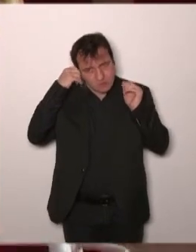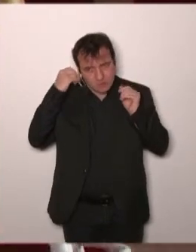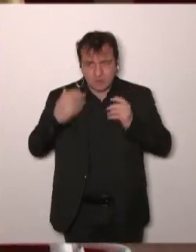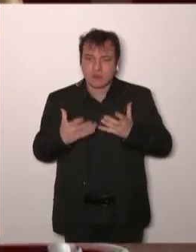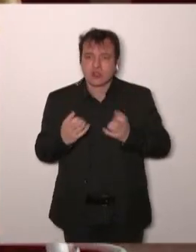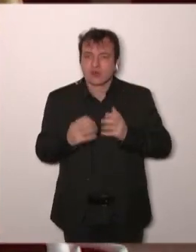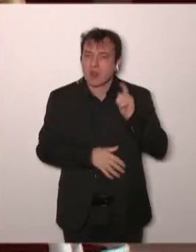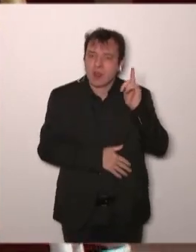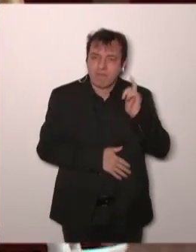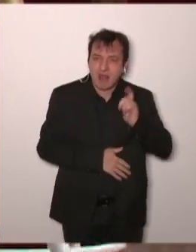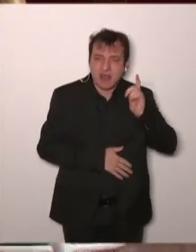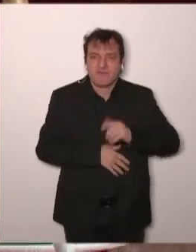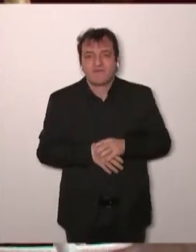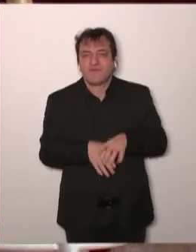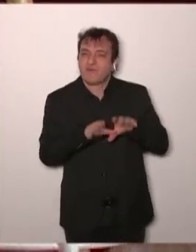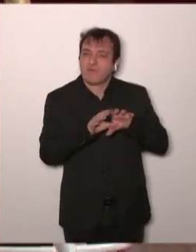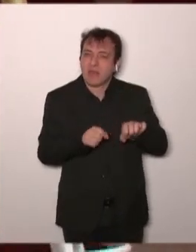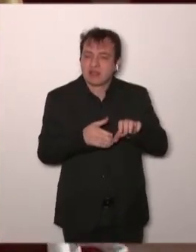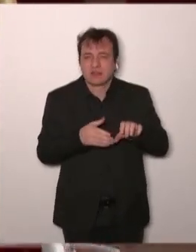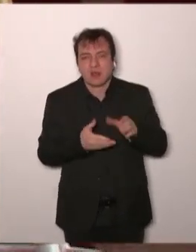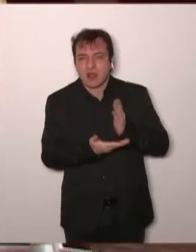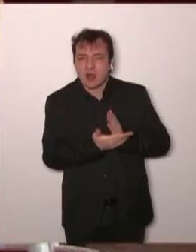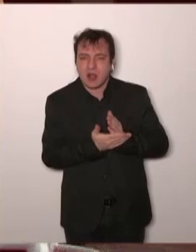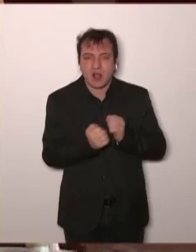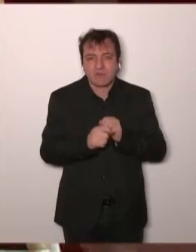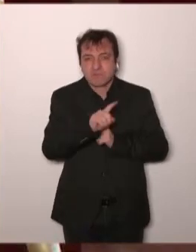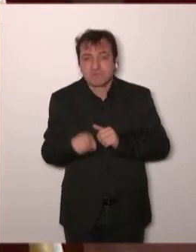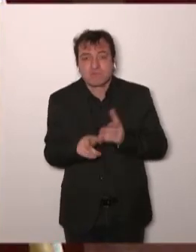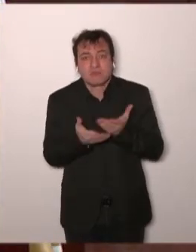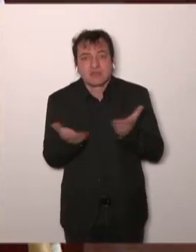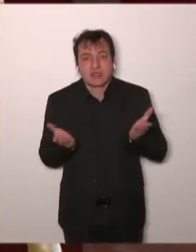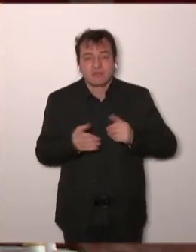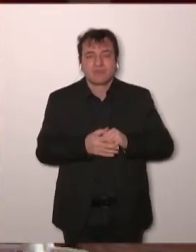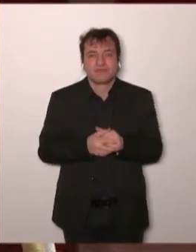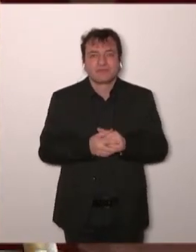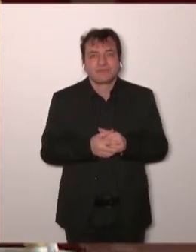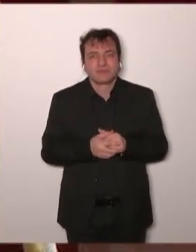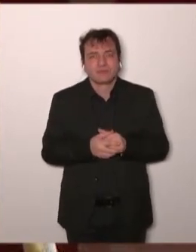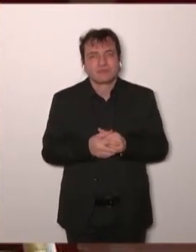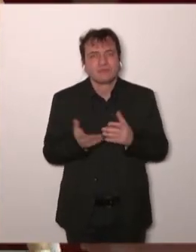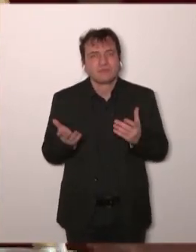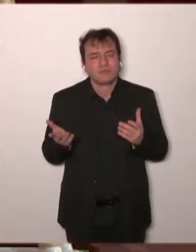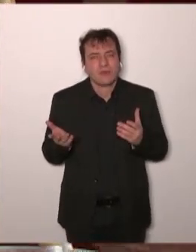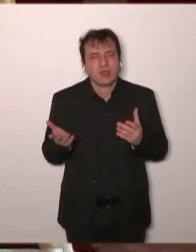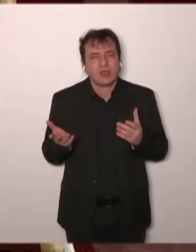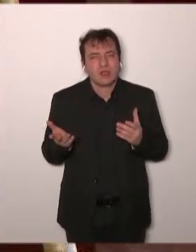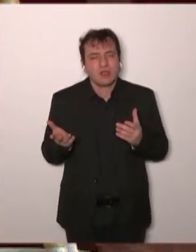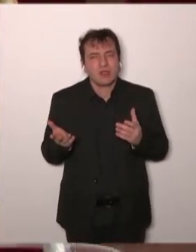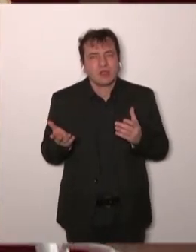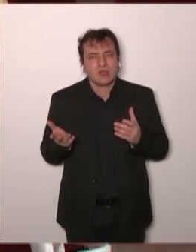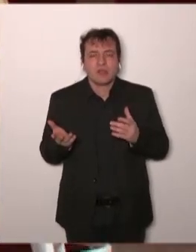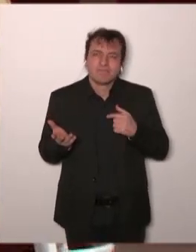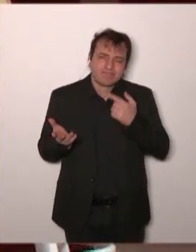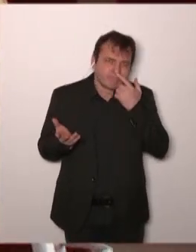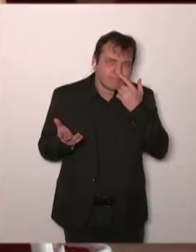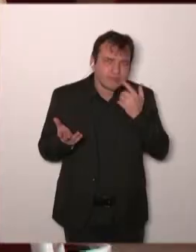really quite simple question, actually. There's oncology is a field where there are a lot of treatment coming, a lot of innovation.